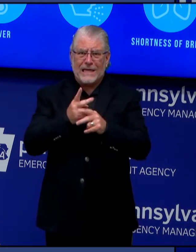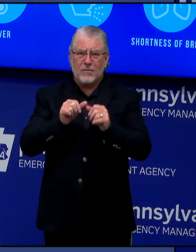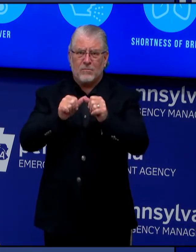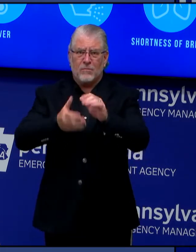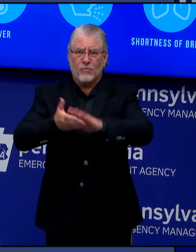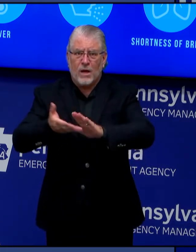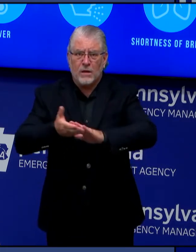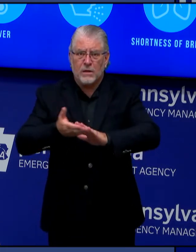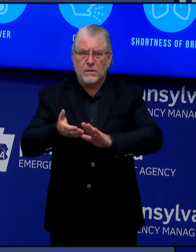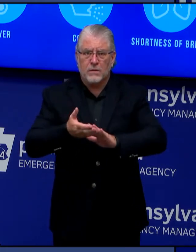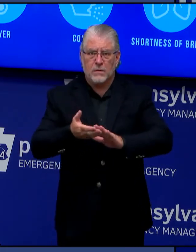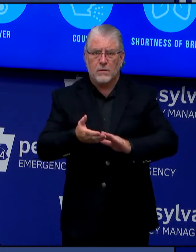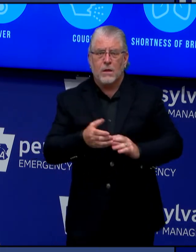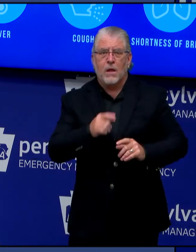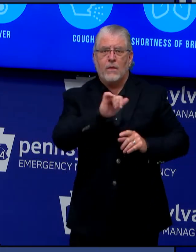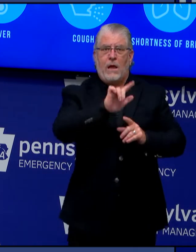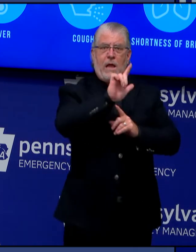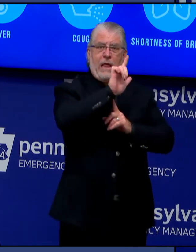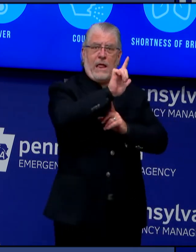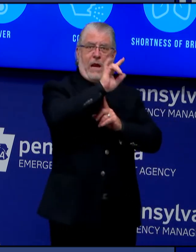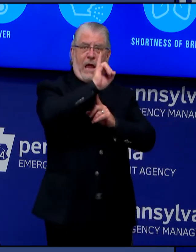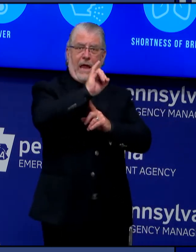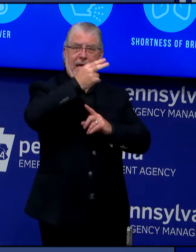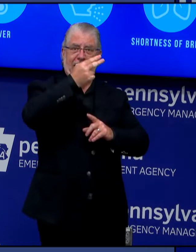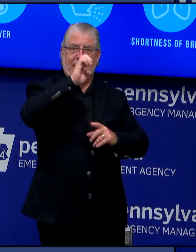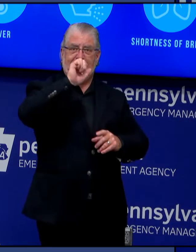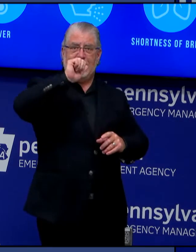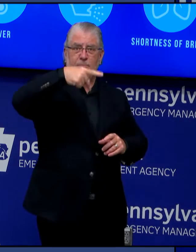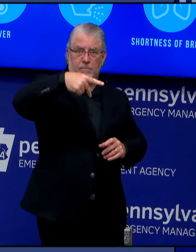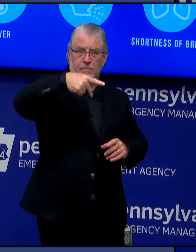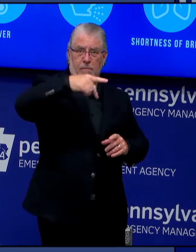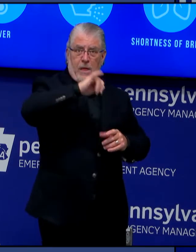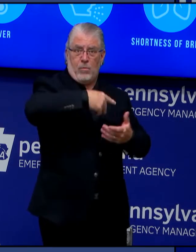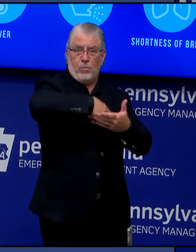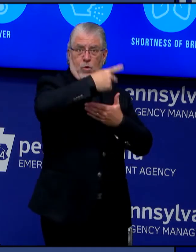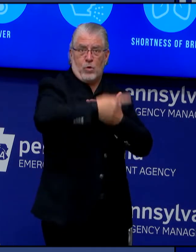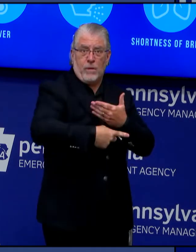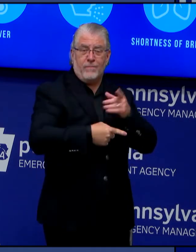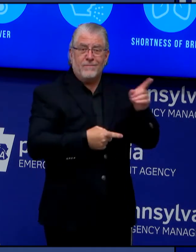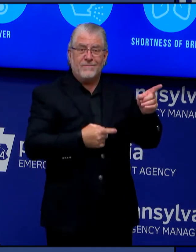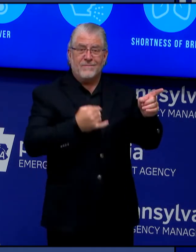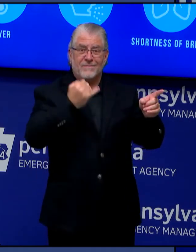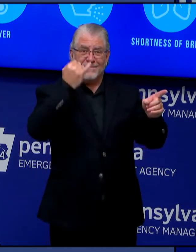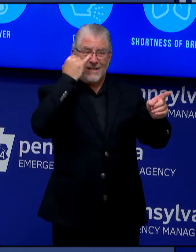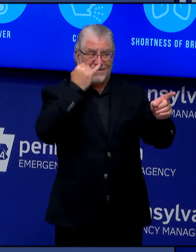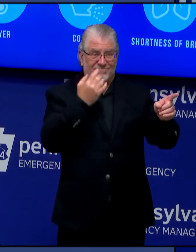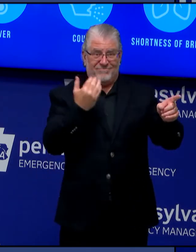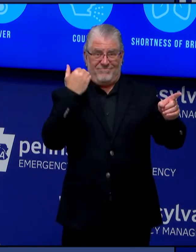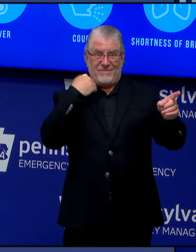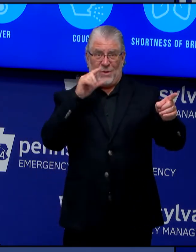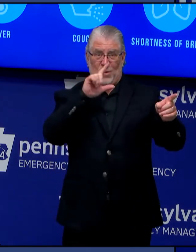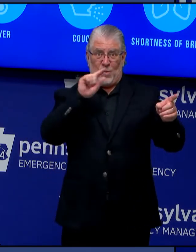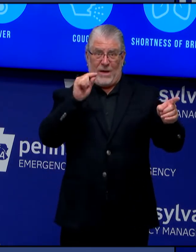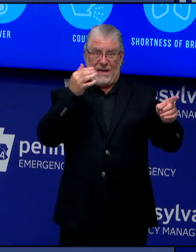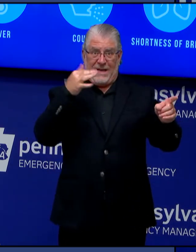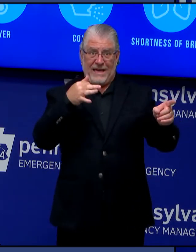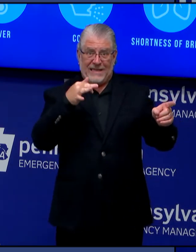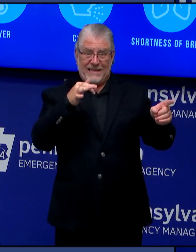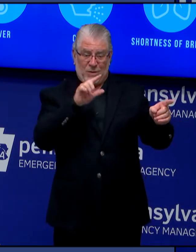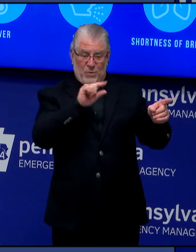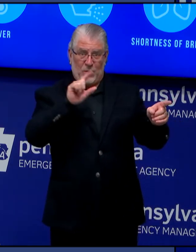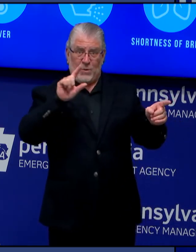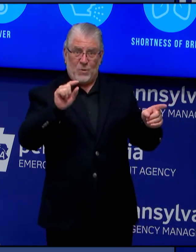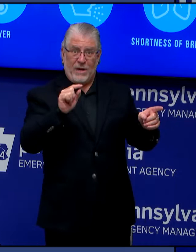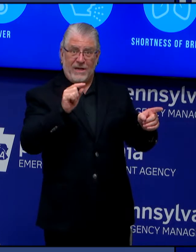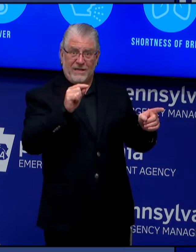for households that previously received a crisis payment during the 2019-2020 LIHEAP season. The LIHEAP